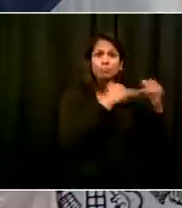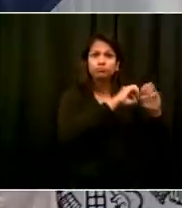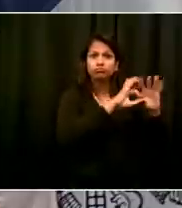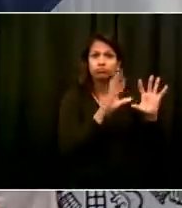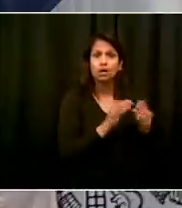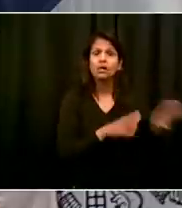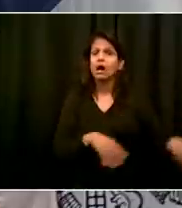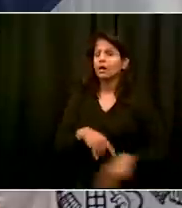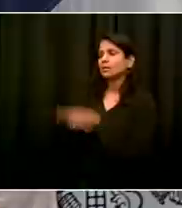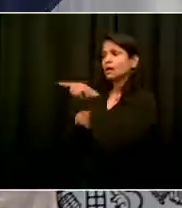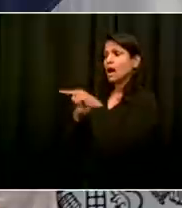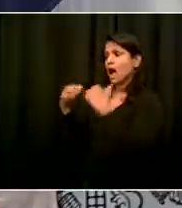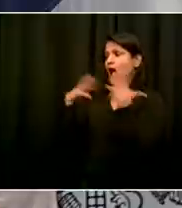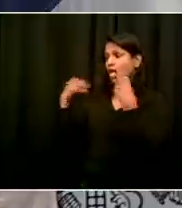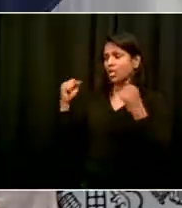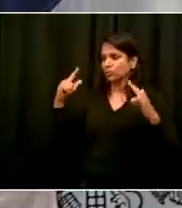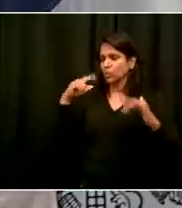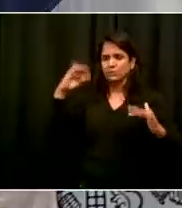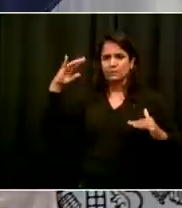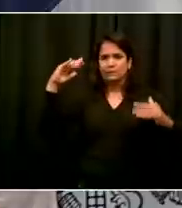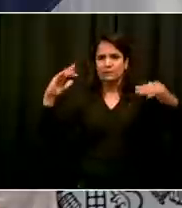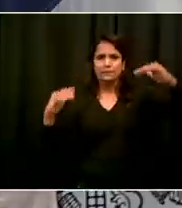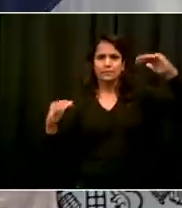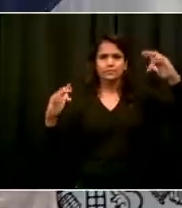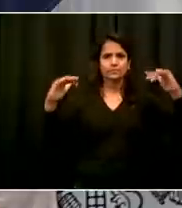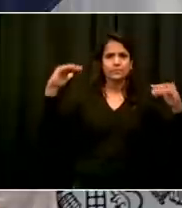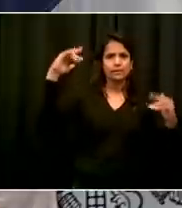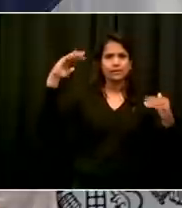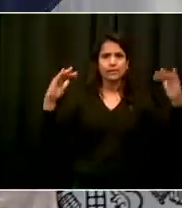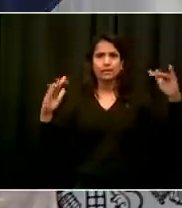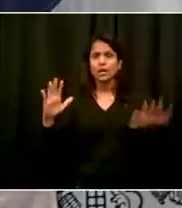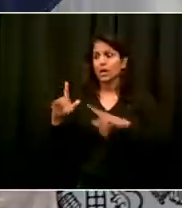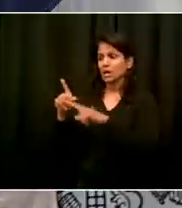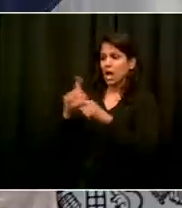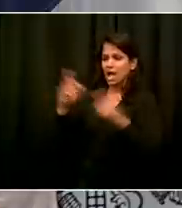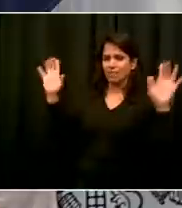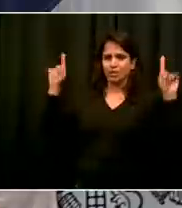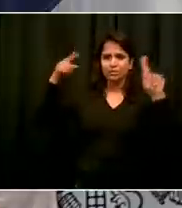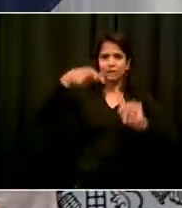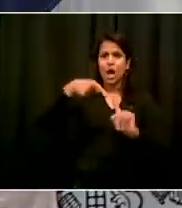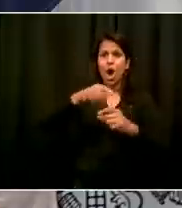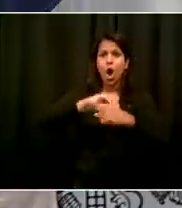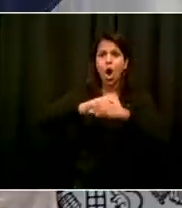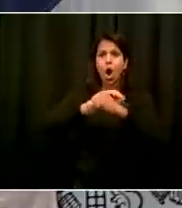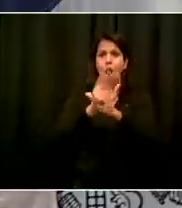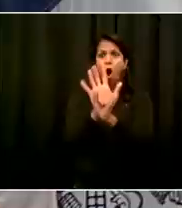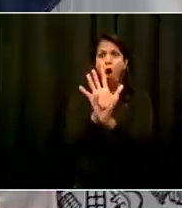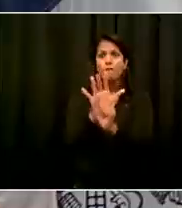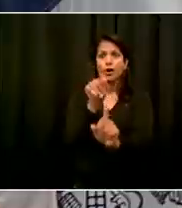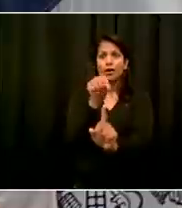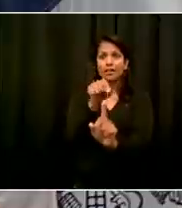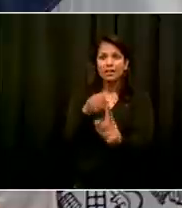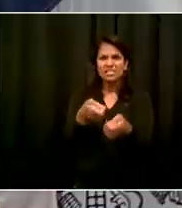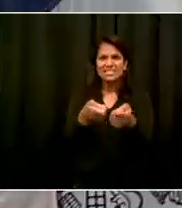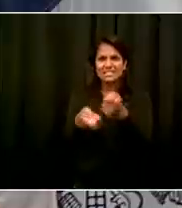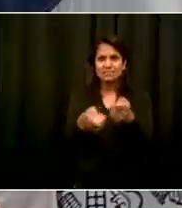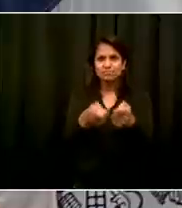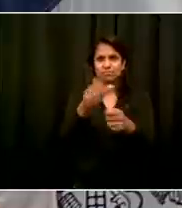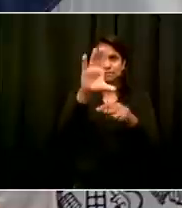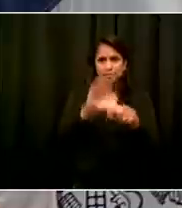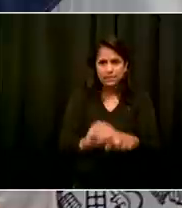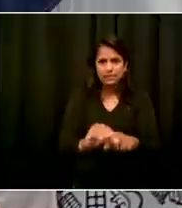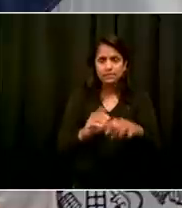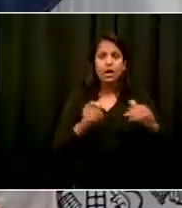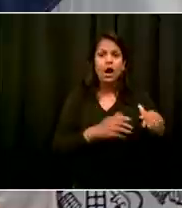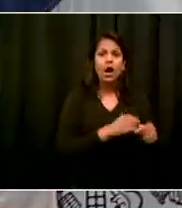This is something the city is very sensitive on. I can't speak for the federal government or the state government. I can say the city believes the